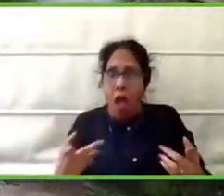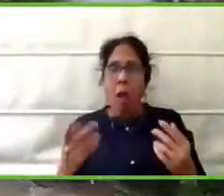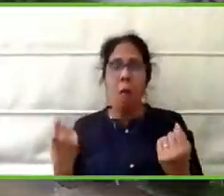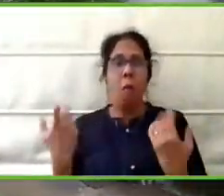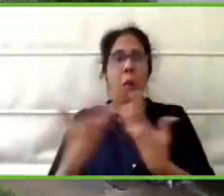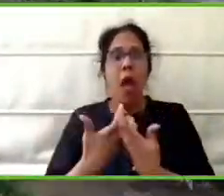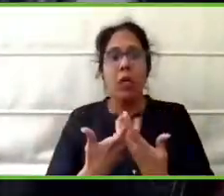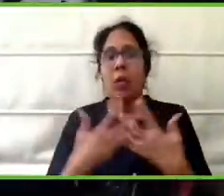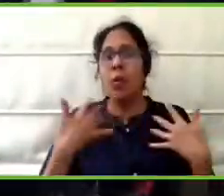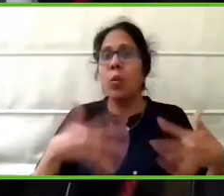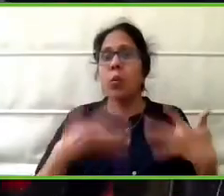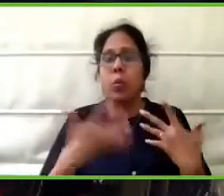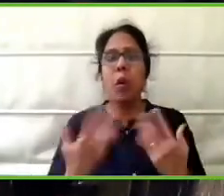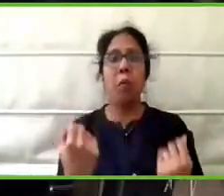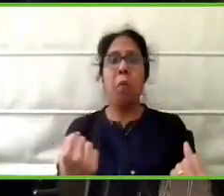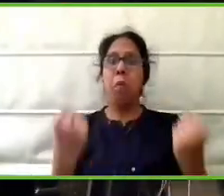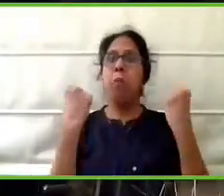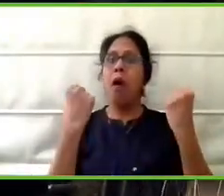can go wheelchair,